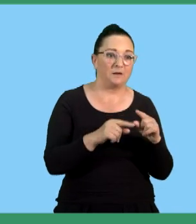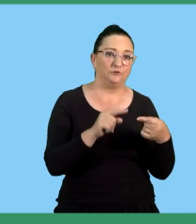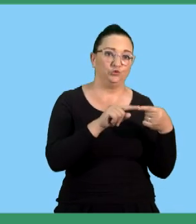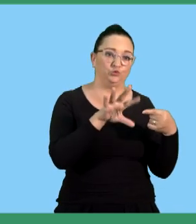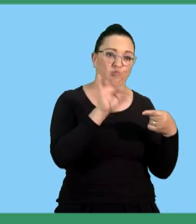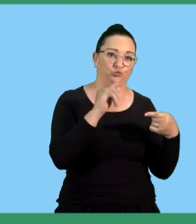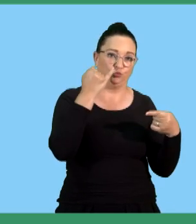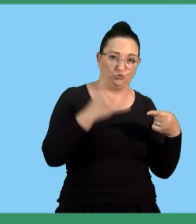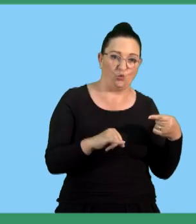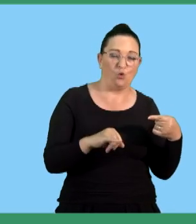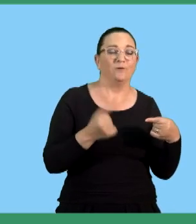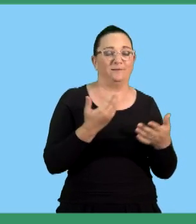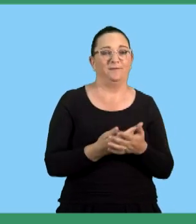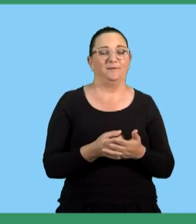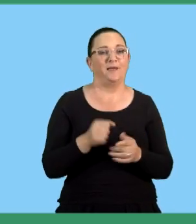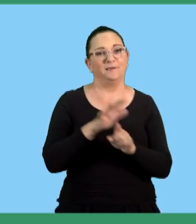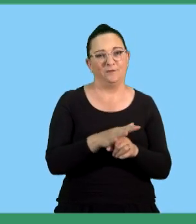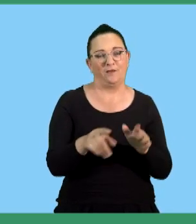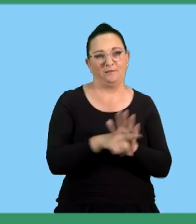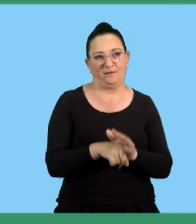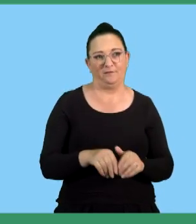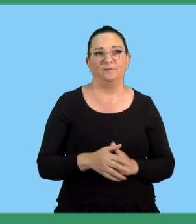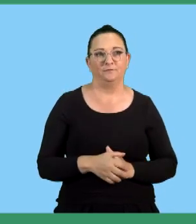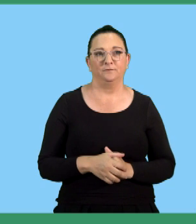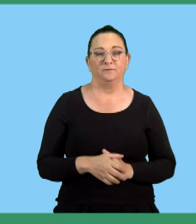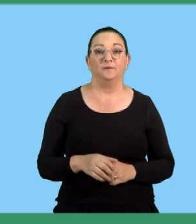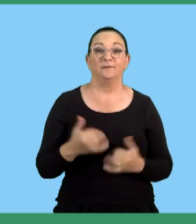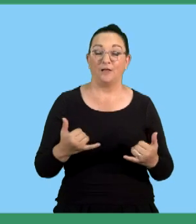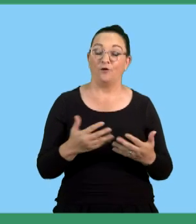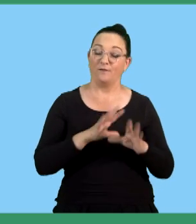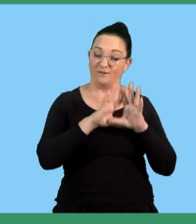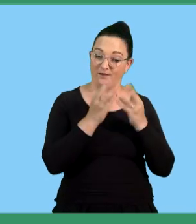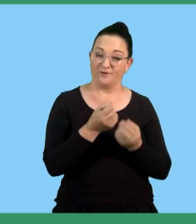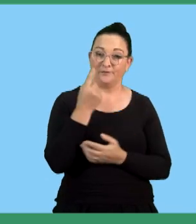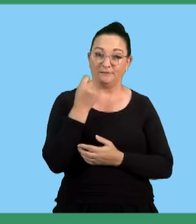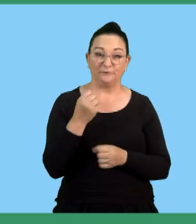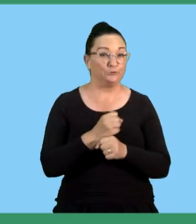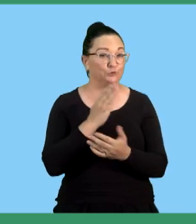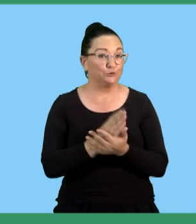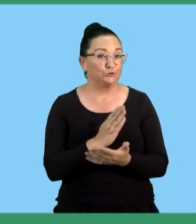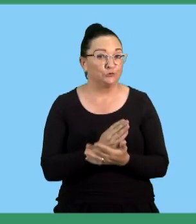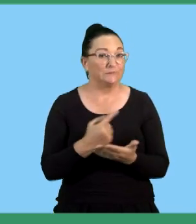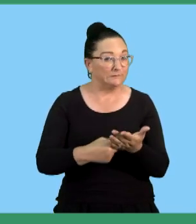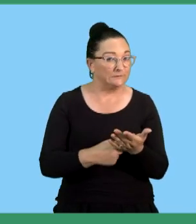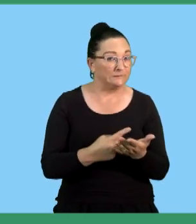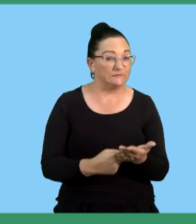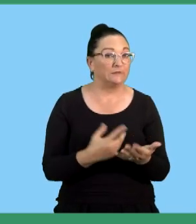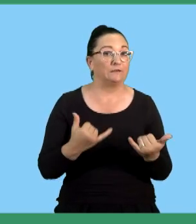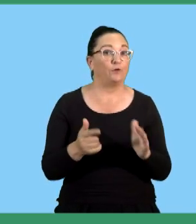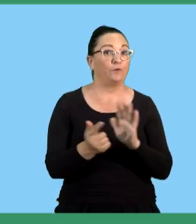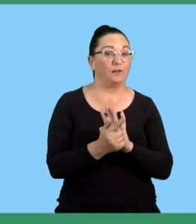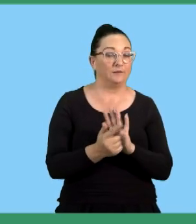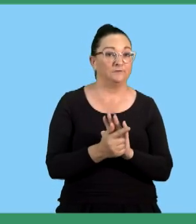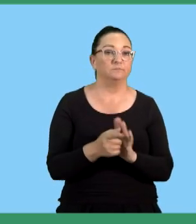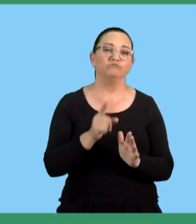incorrectly. I just mentioned that. Right. So to show that you understood everything that you were discussing throughout this